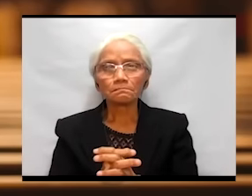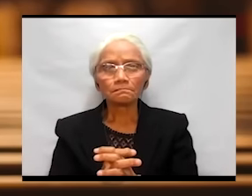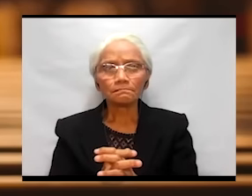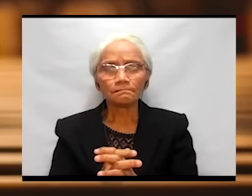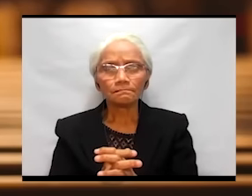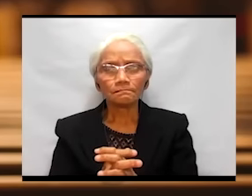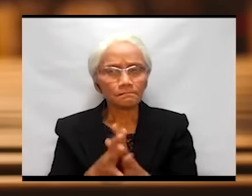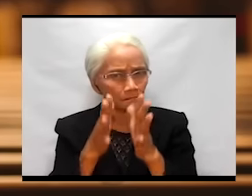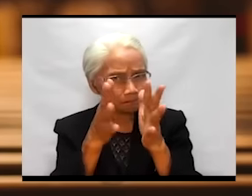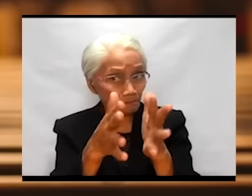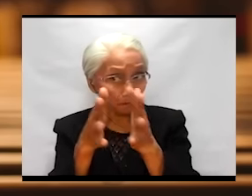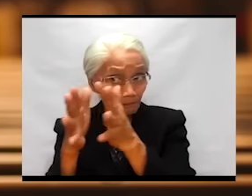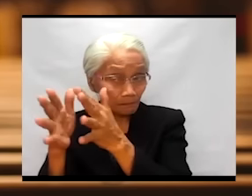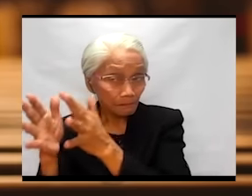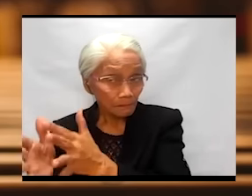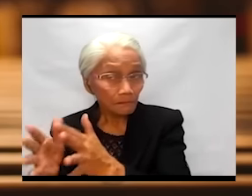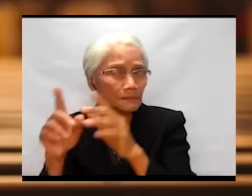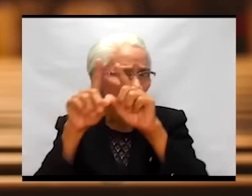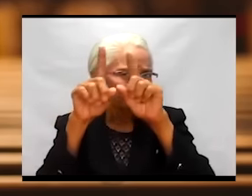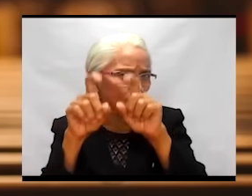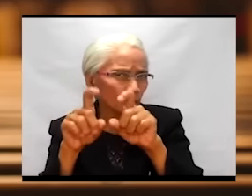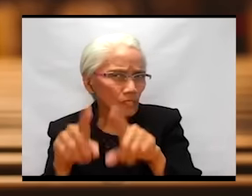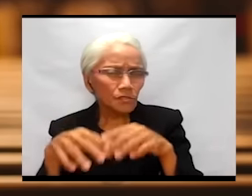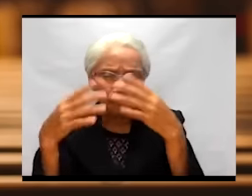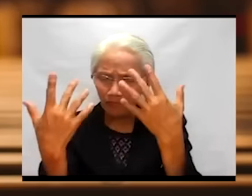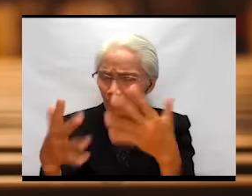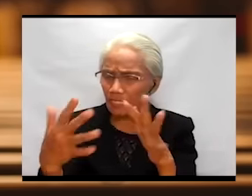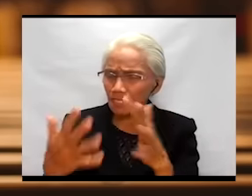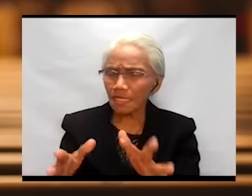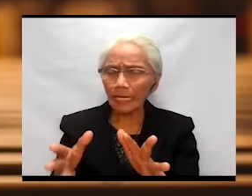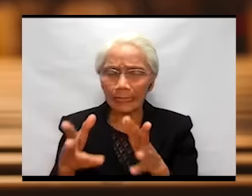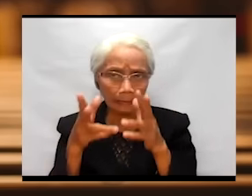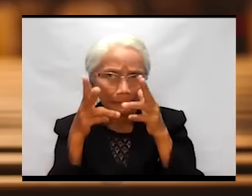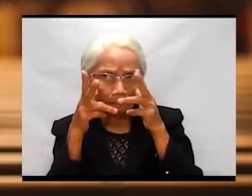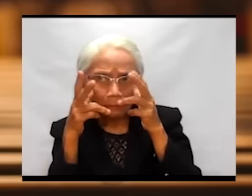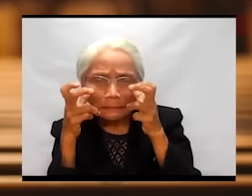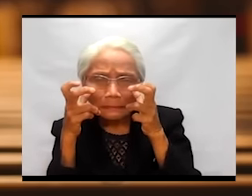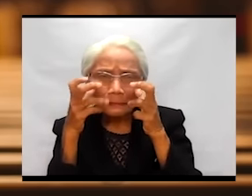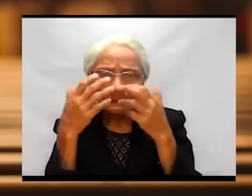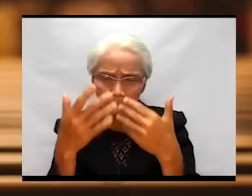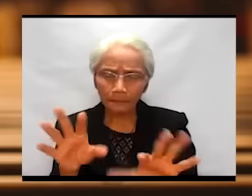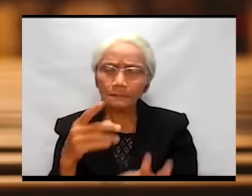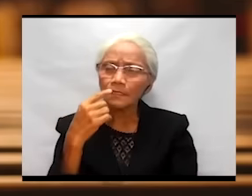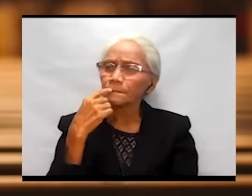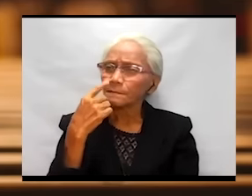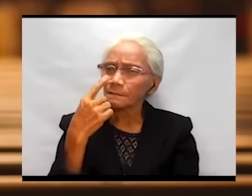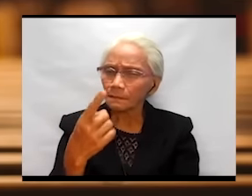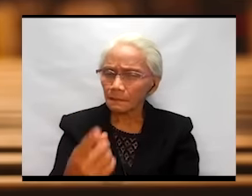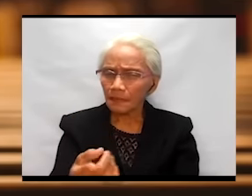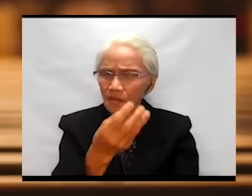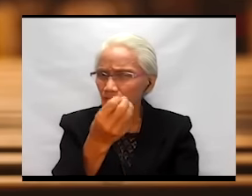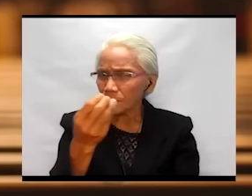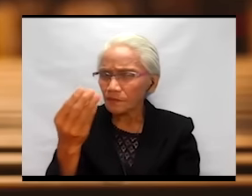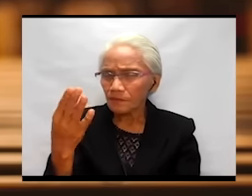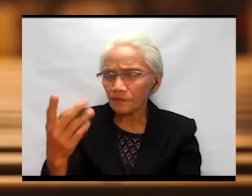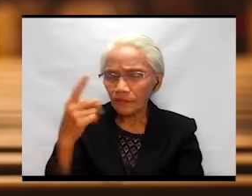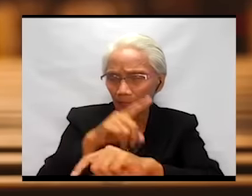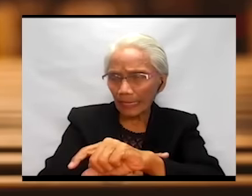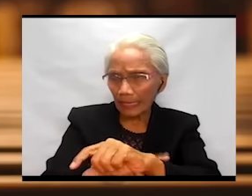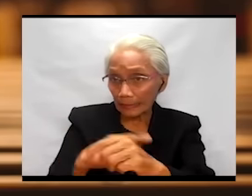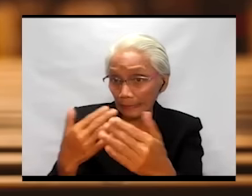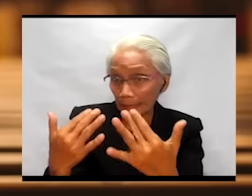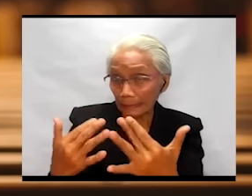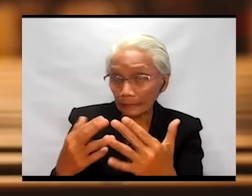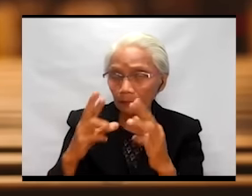I leave you with some questions that you have heard already, which I mentioned a few times during this